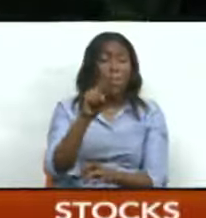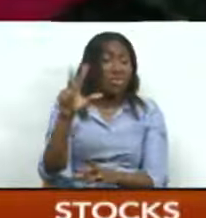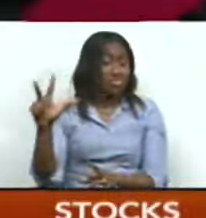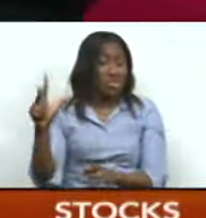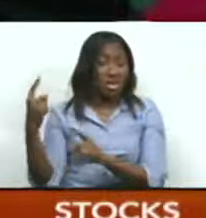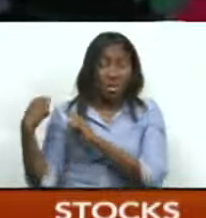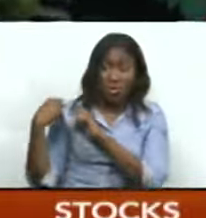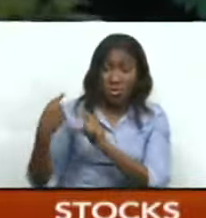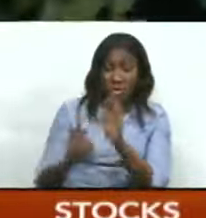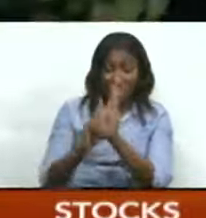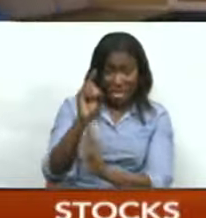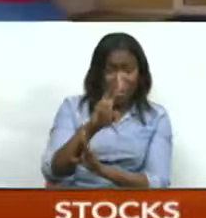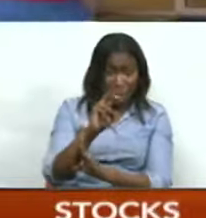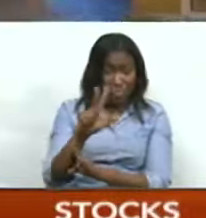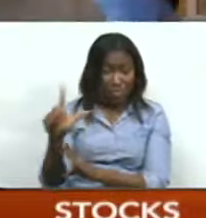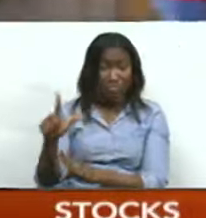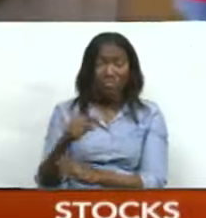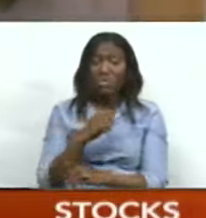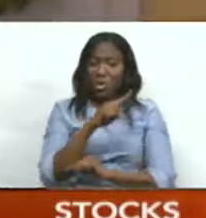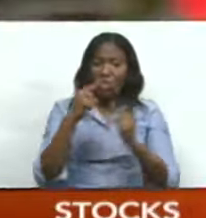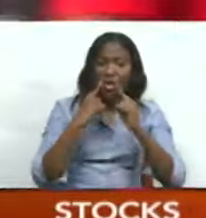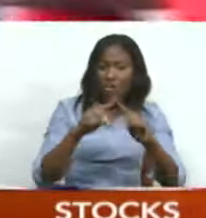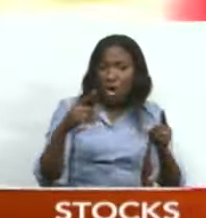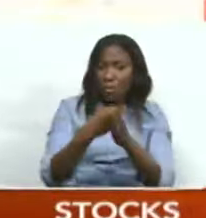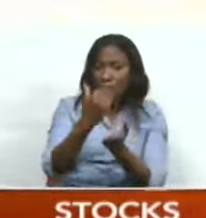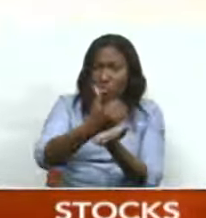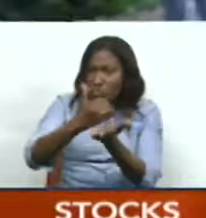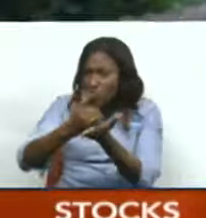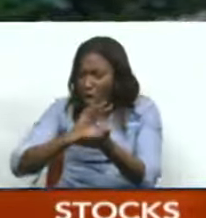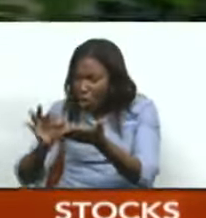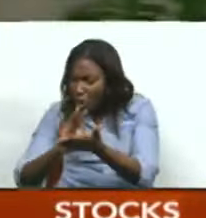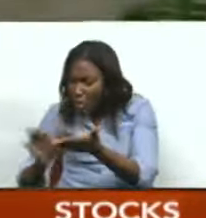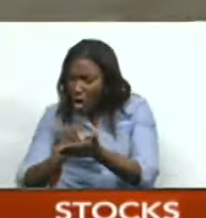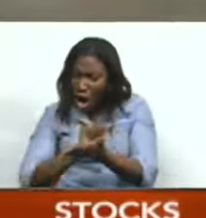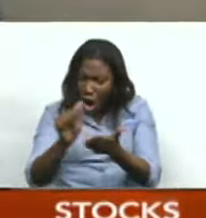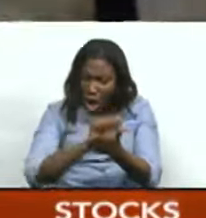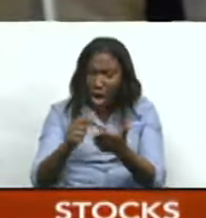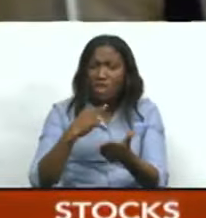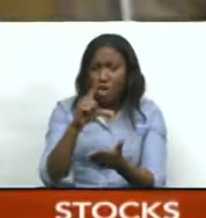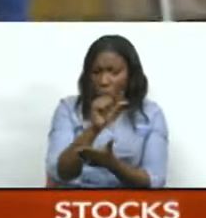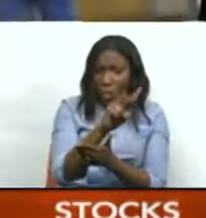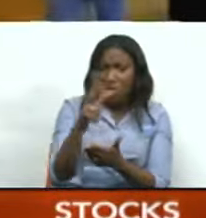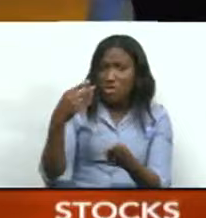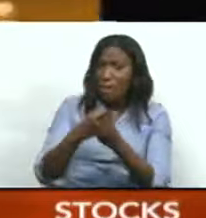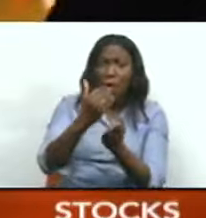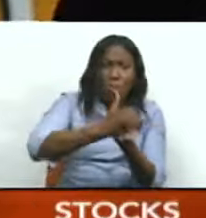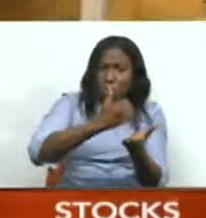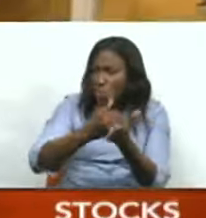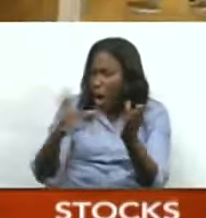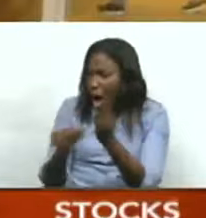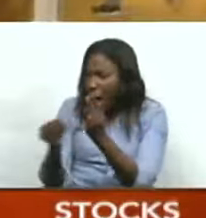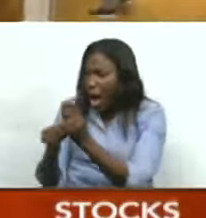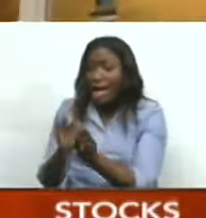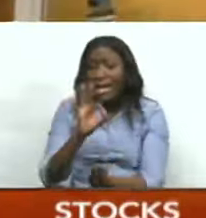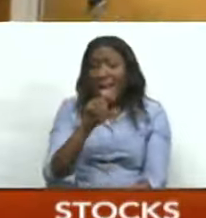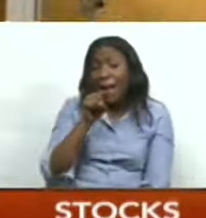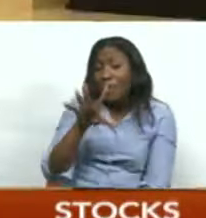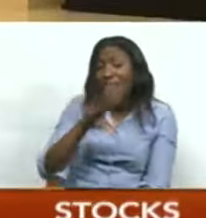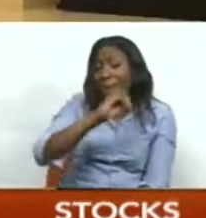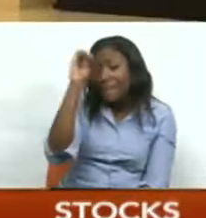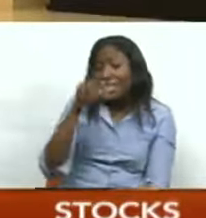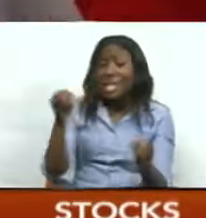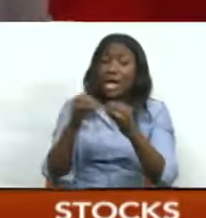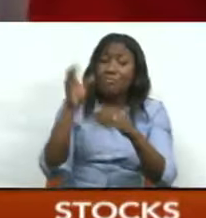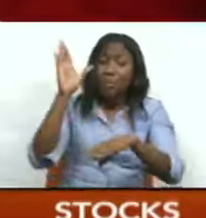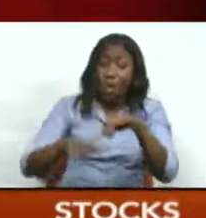In a release announcing its financial results, The company states its 2023 revenues were up 9.5% over the